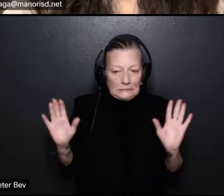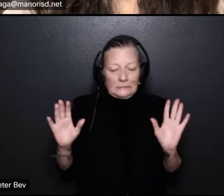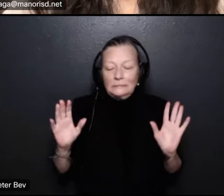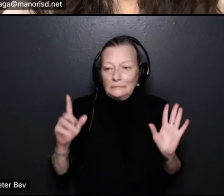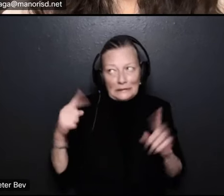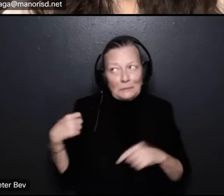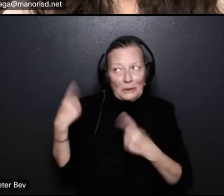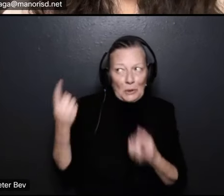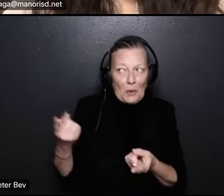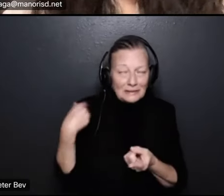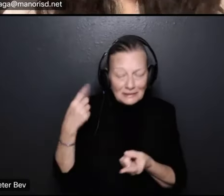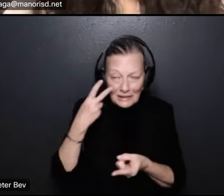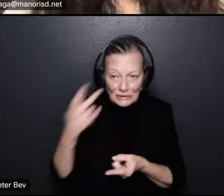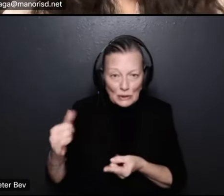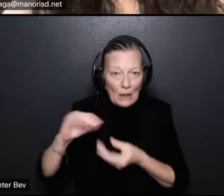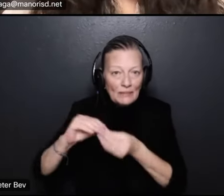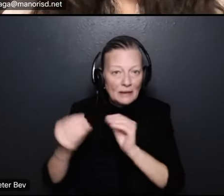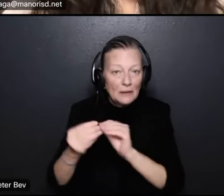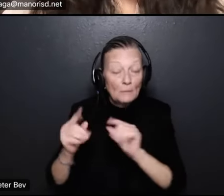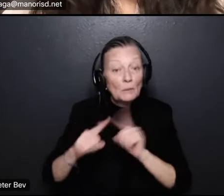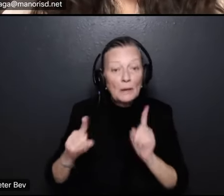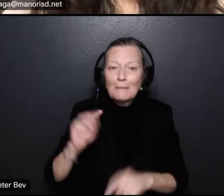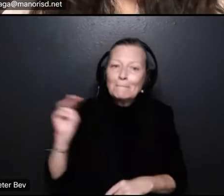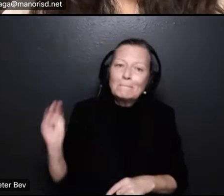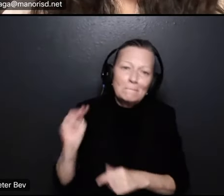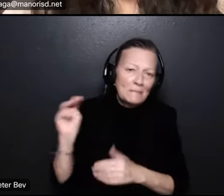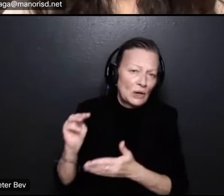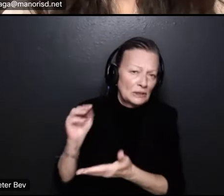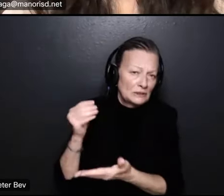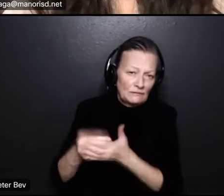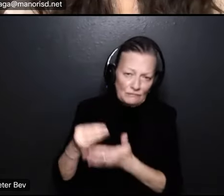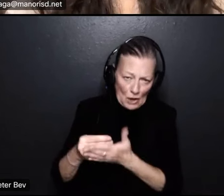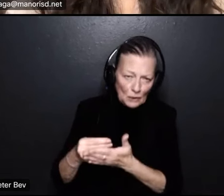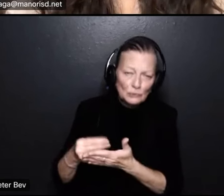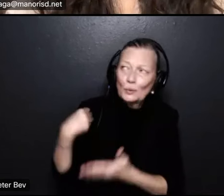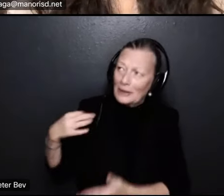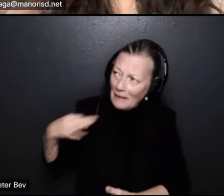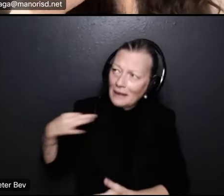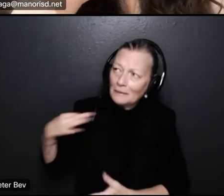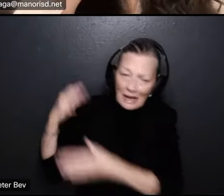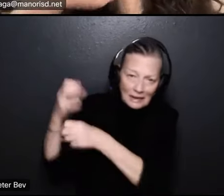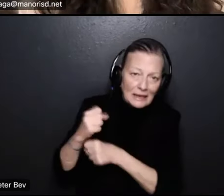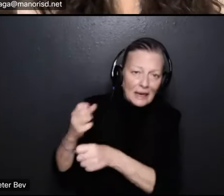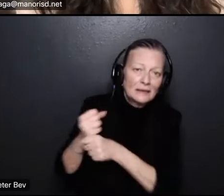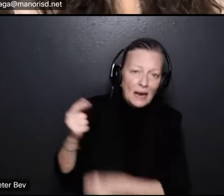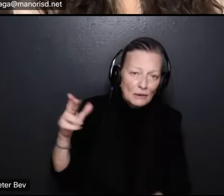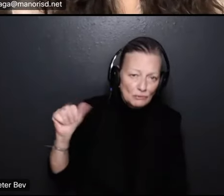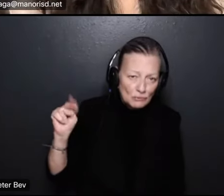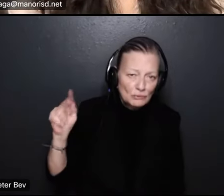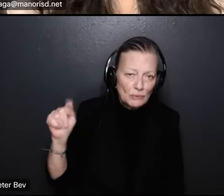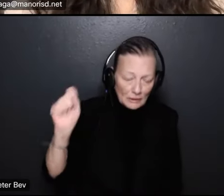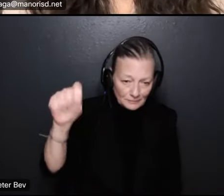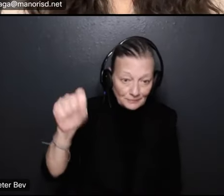a while since i came up with that number uh but there are there are millions of dollars in grants that we apply to and get um i do want to point out though